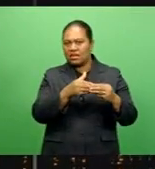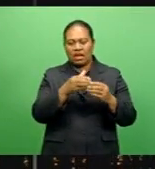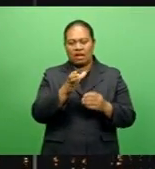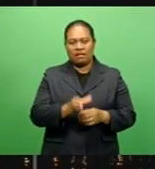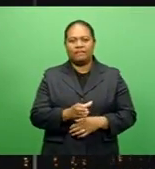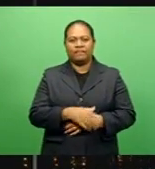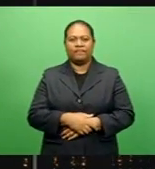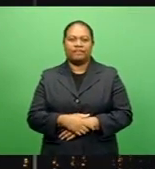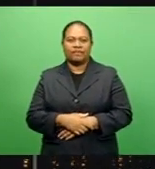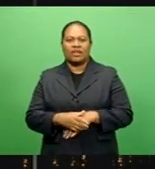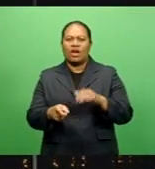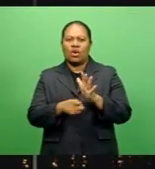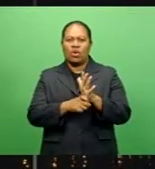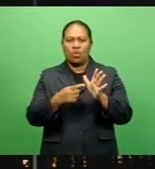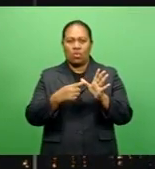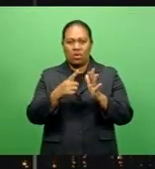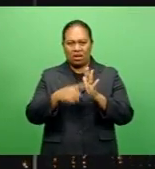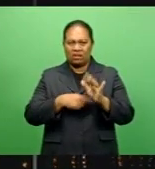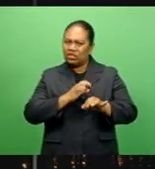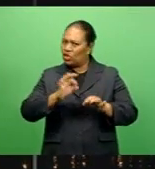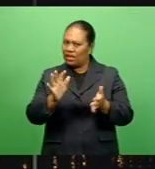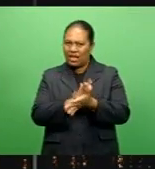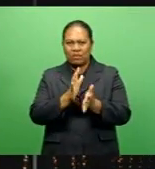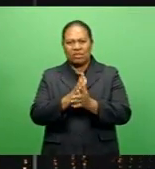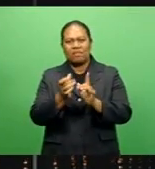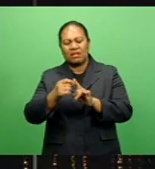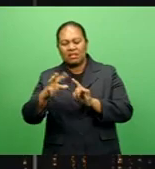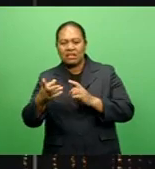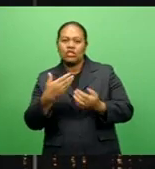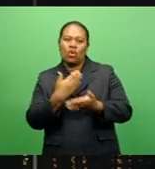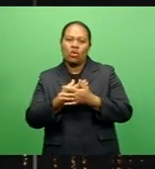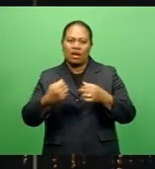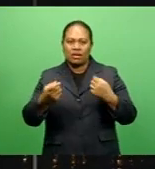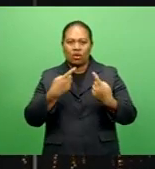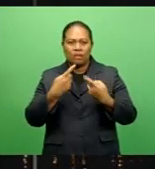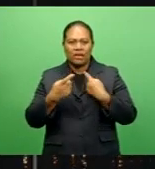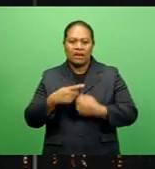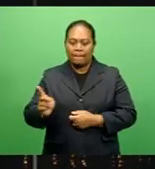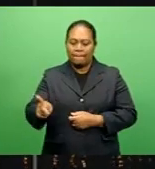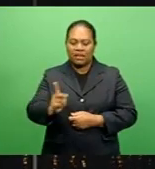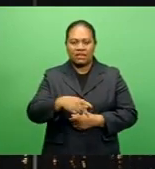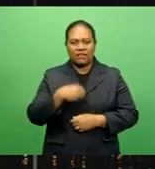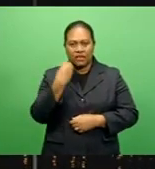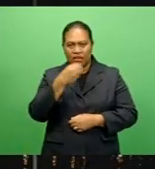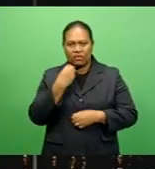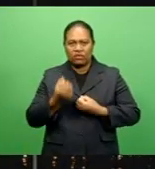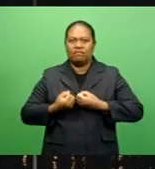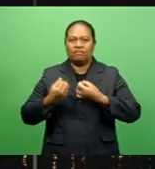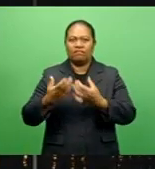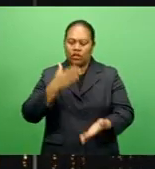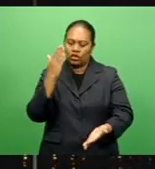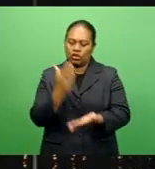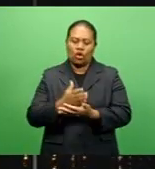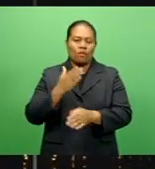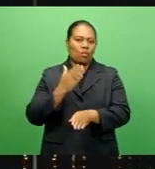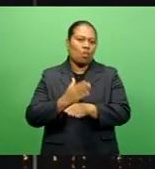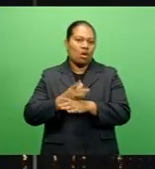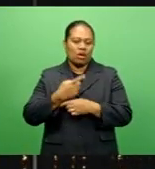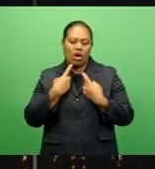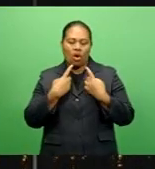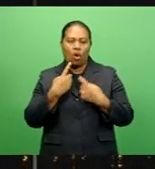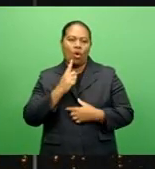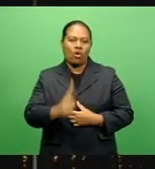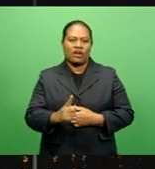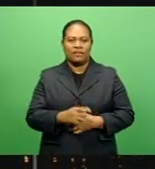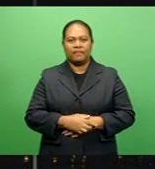Nga Voka. Raj disappointed with Padarat's online comment and Pacific Foods issued stop work order. For these stories and others,